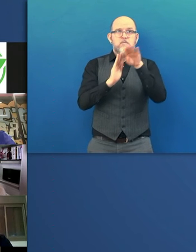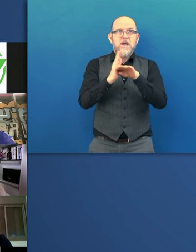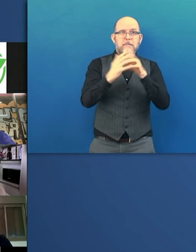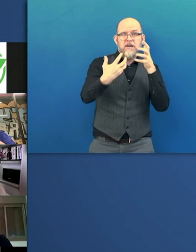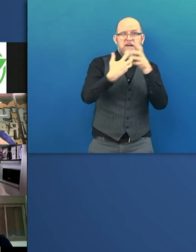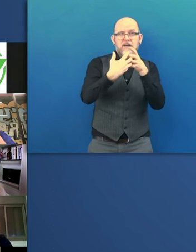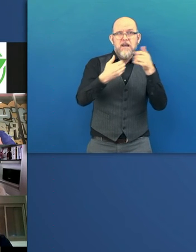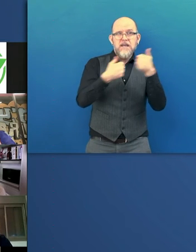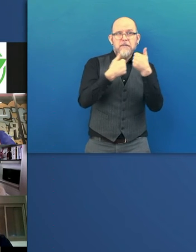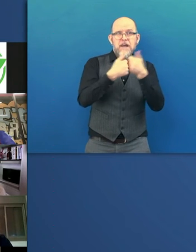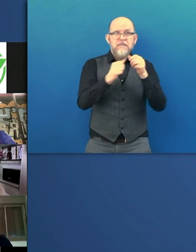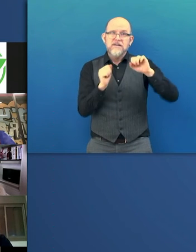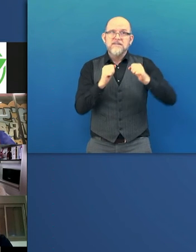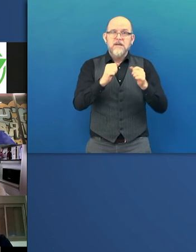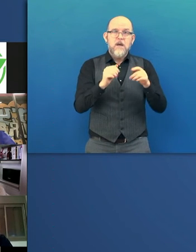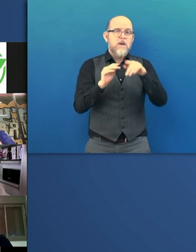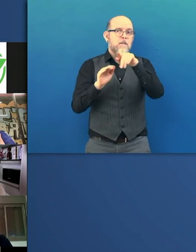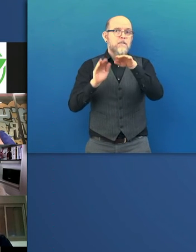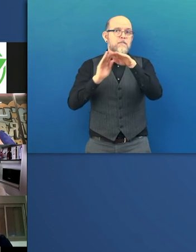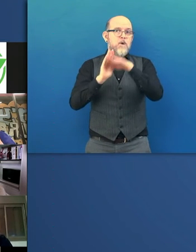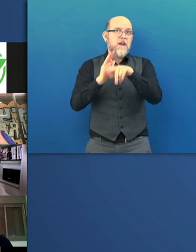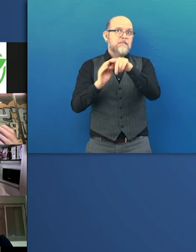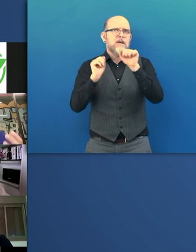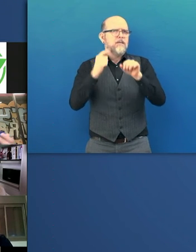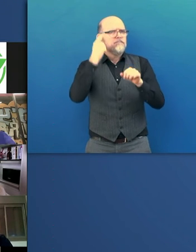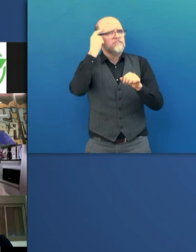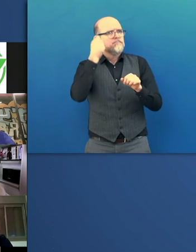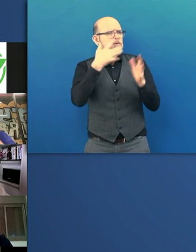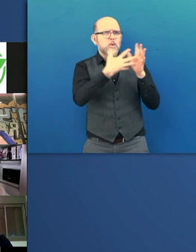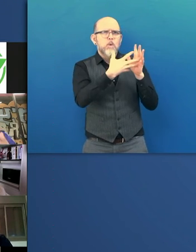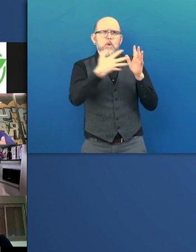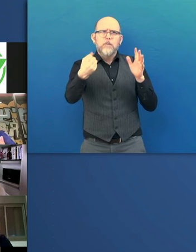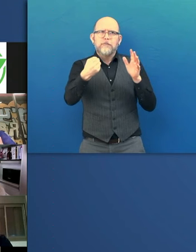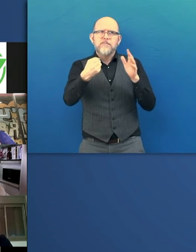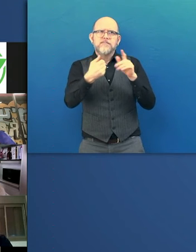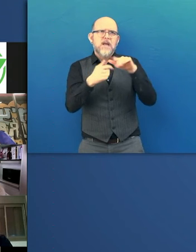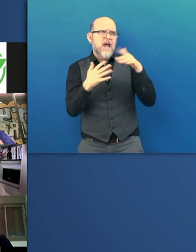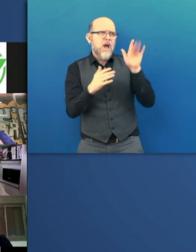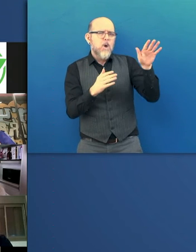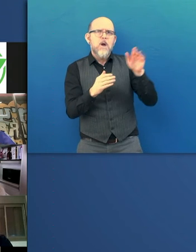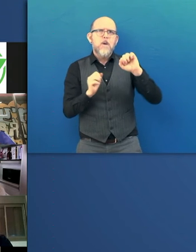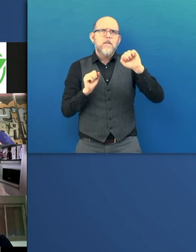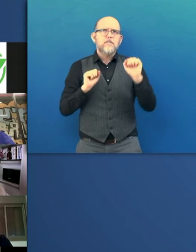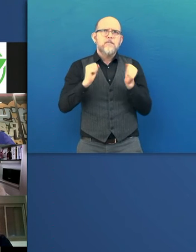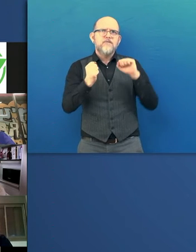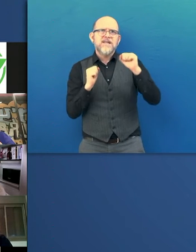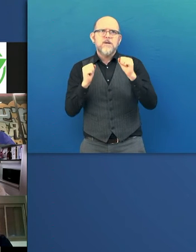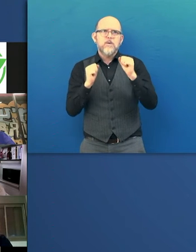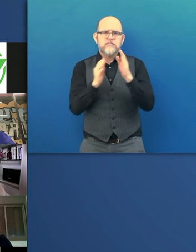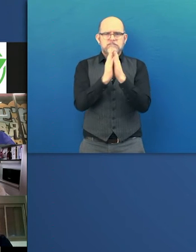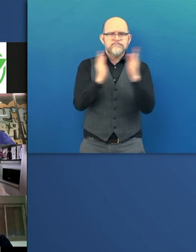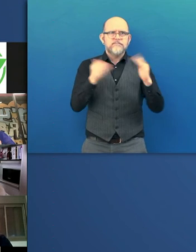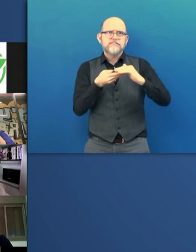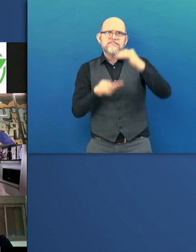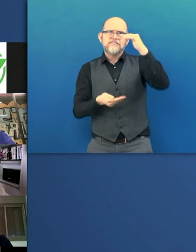inside learns about the way that you move. If you have limited range, it characterizes that. If you have limited motion, you know, that